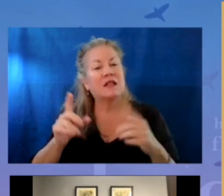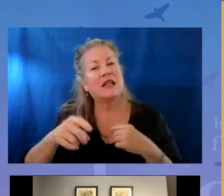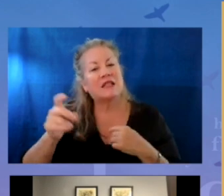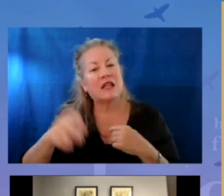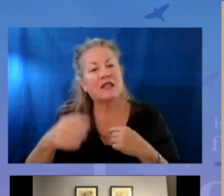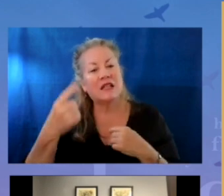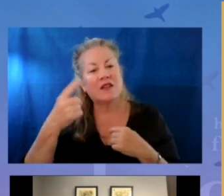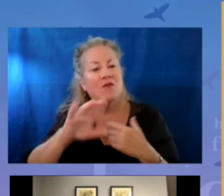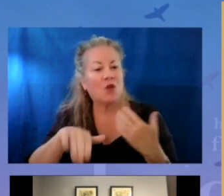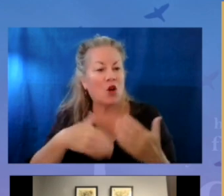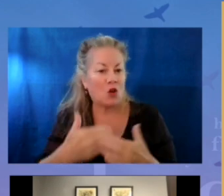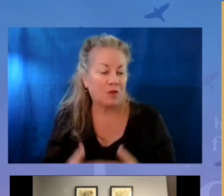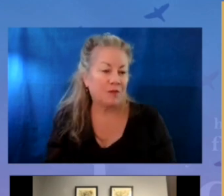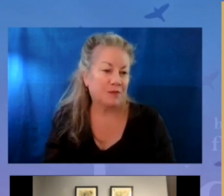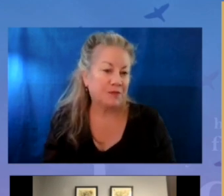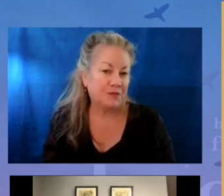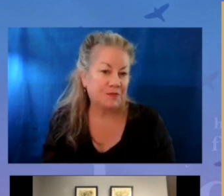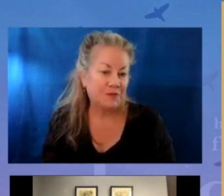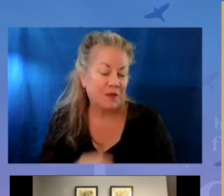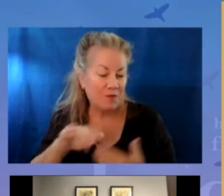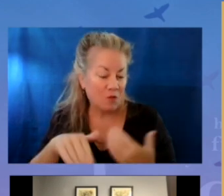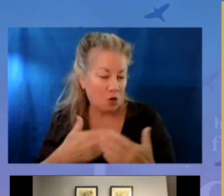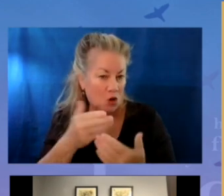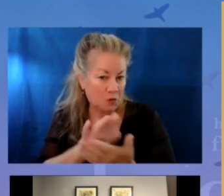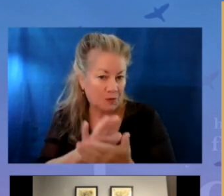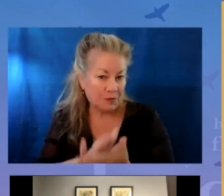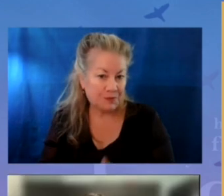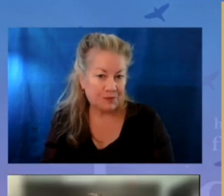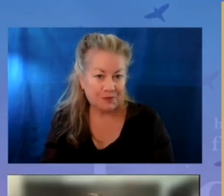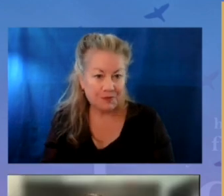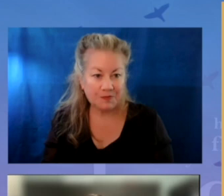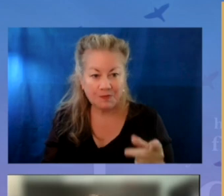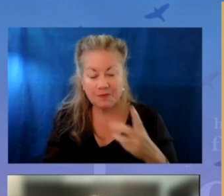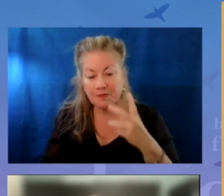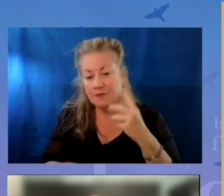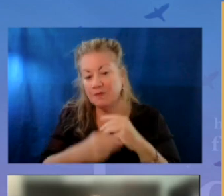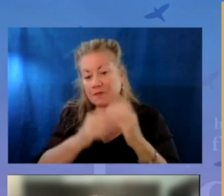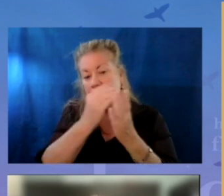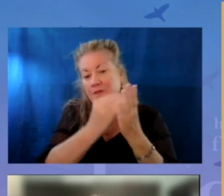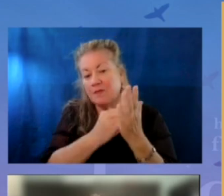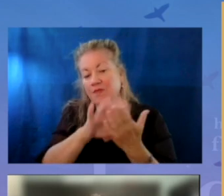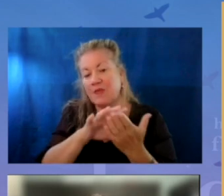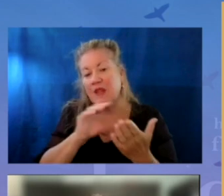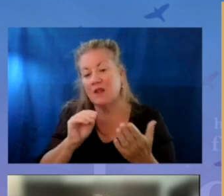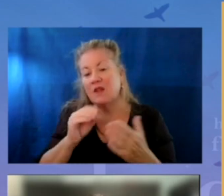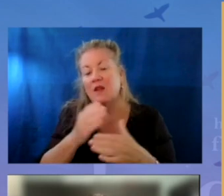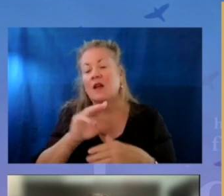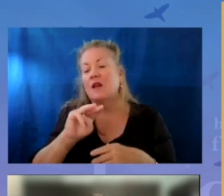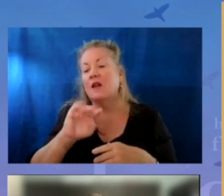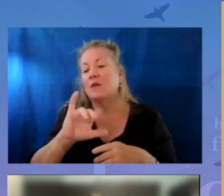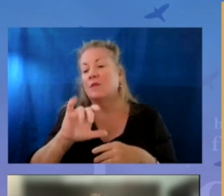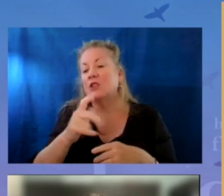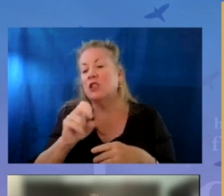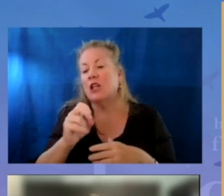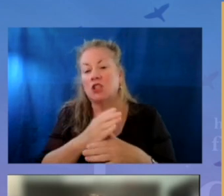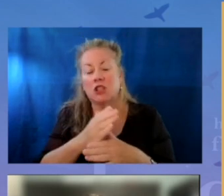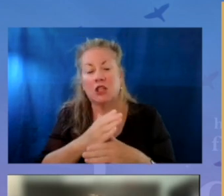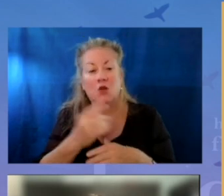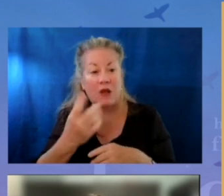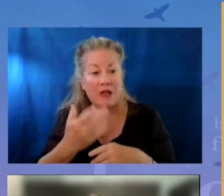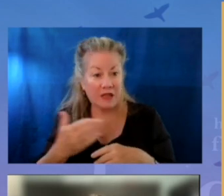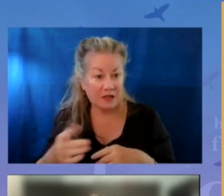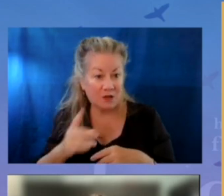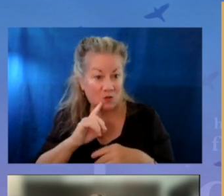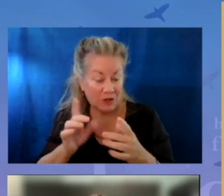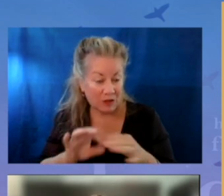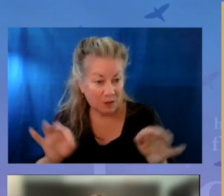a necessity for all schools. And I'll add to the lessons learned that Michelle shared. One of